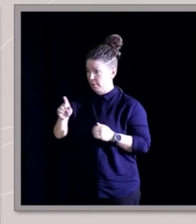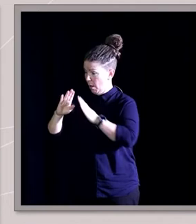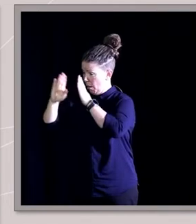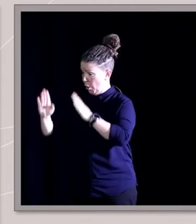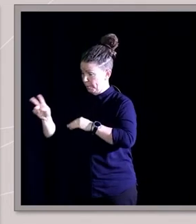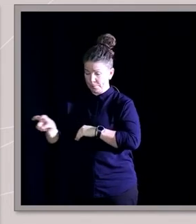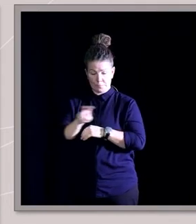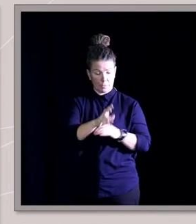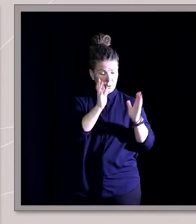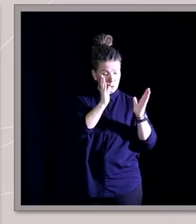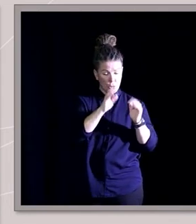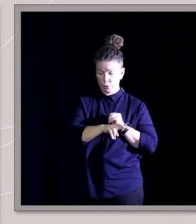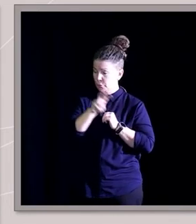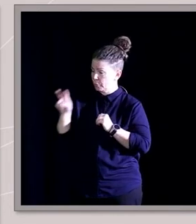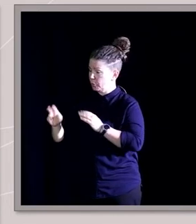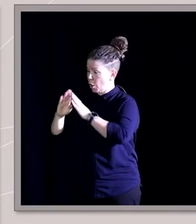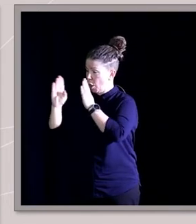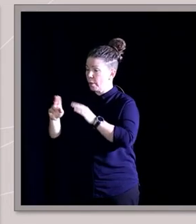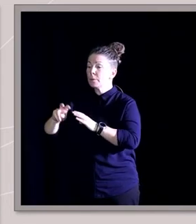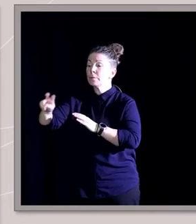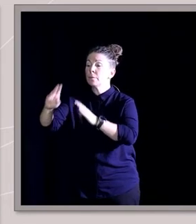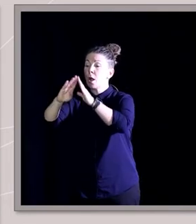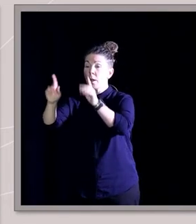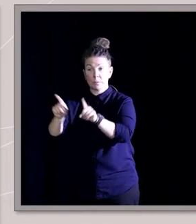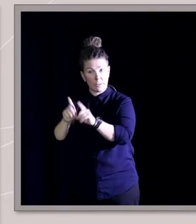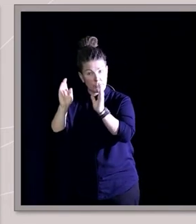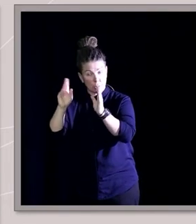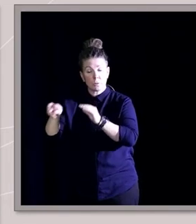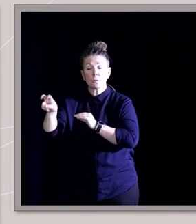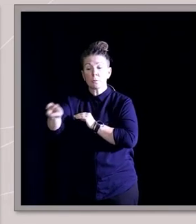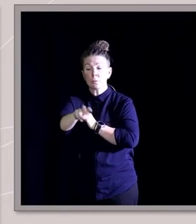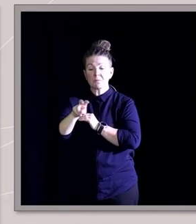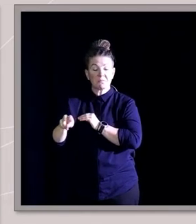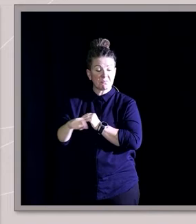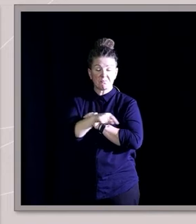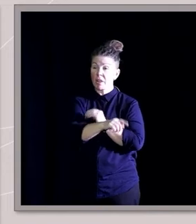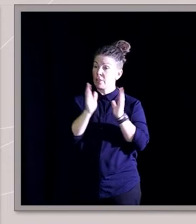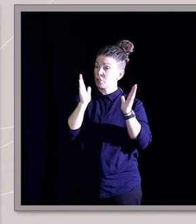and the houses of our fellow church members. There were about 50 or so people there.